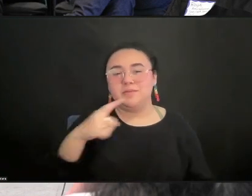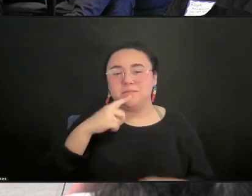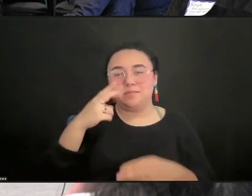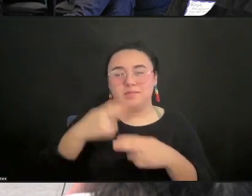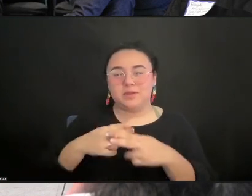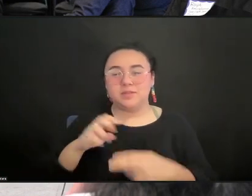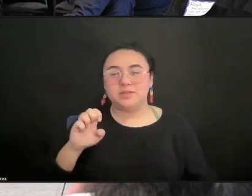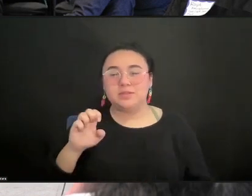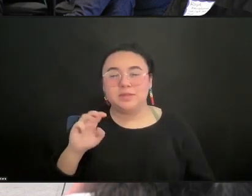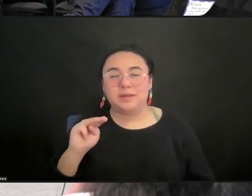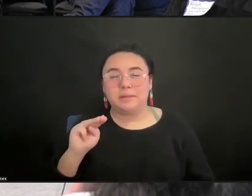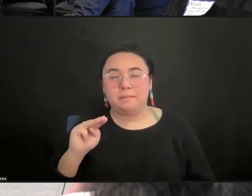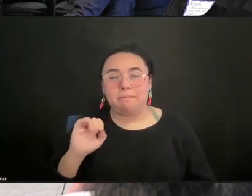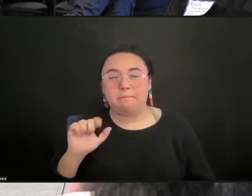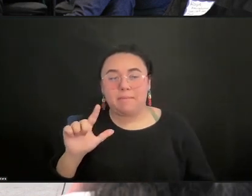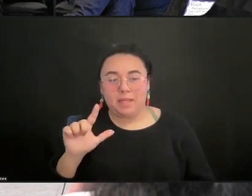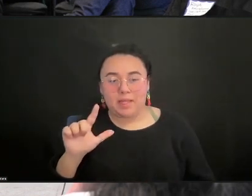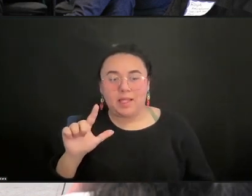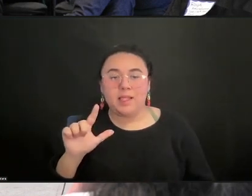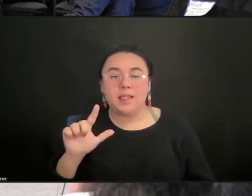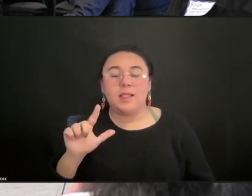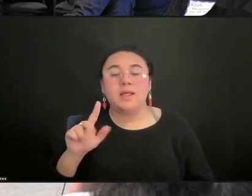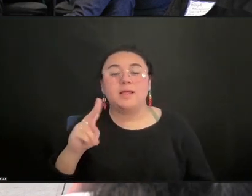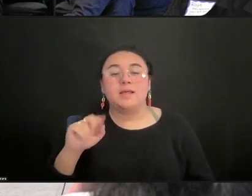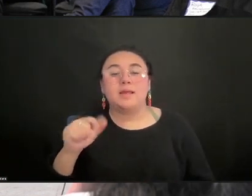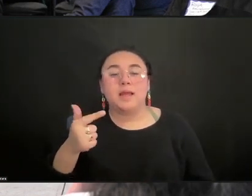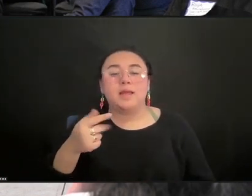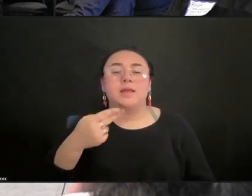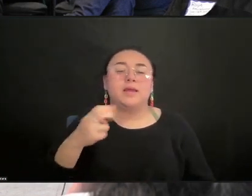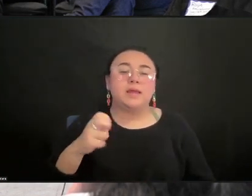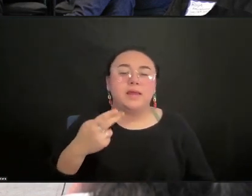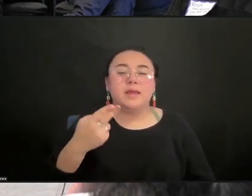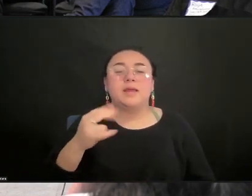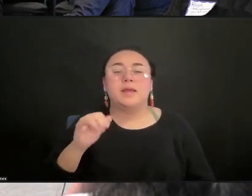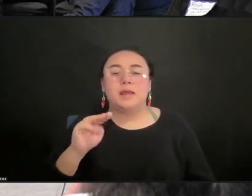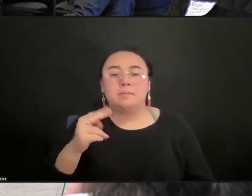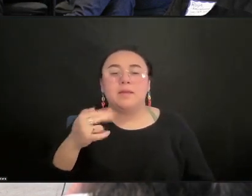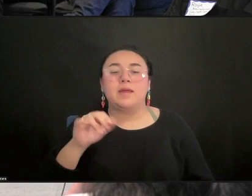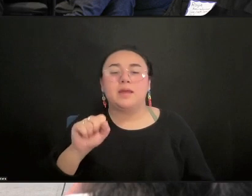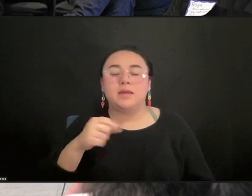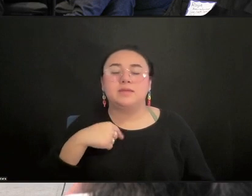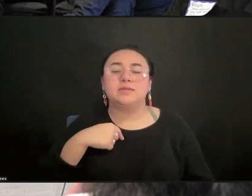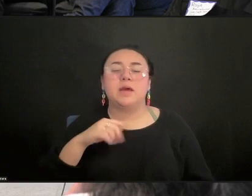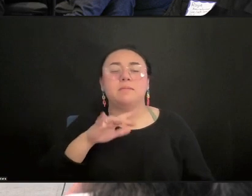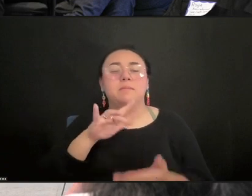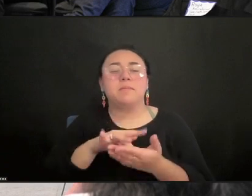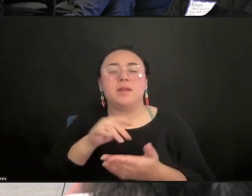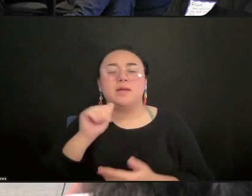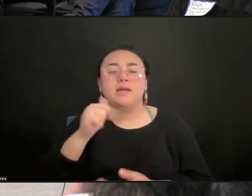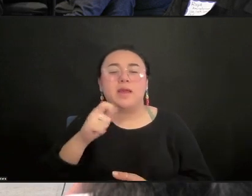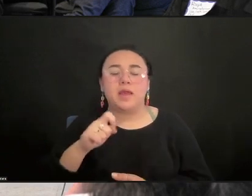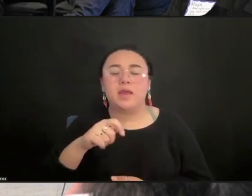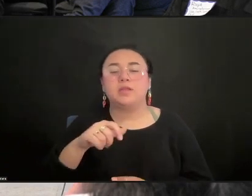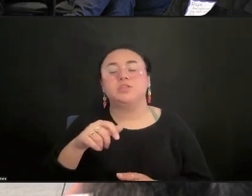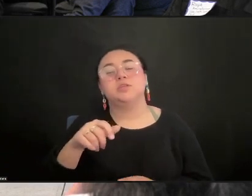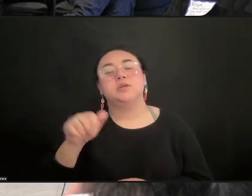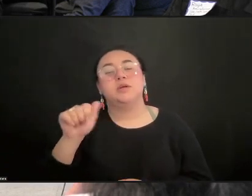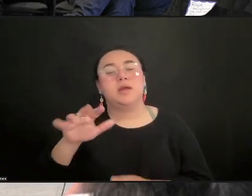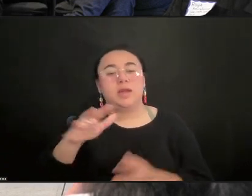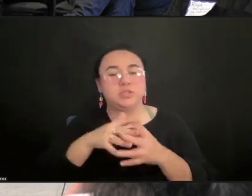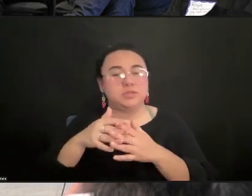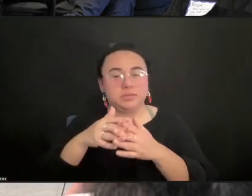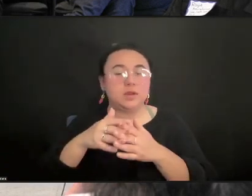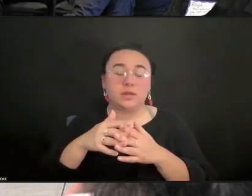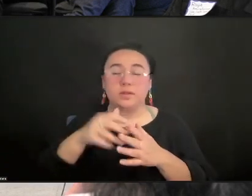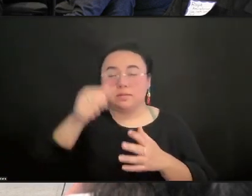My pronouns are he, him, his. I am a middle-aged Asian-American man with salt and pepper hair, glasses, blue turtleneck